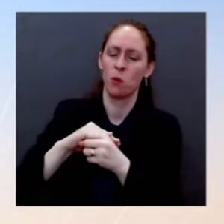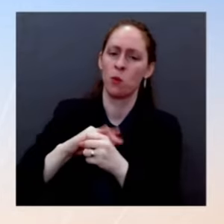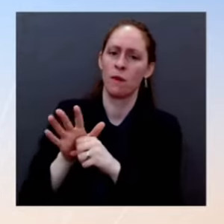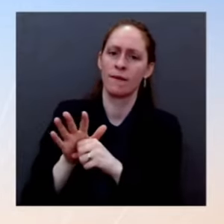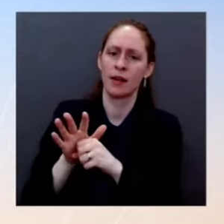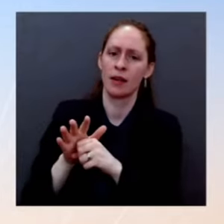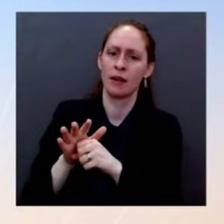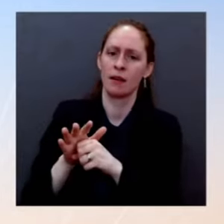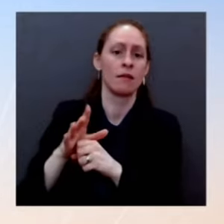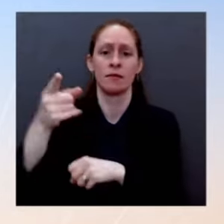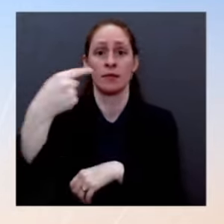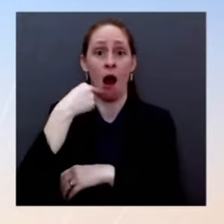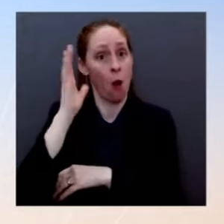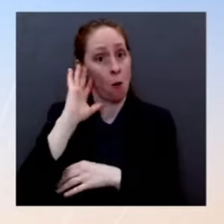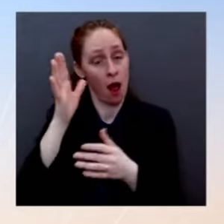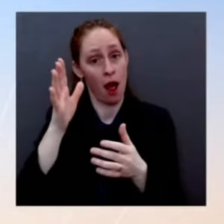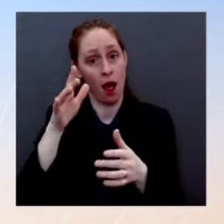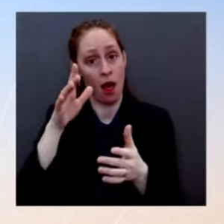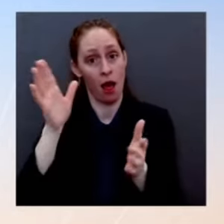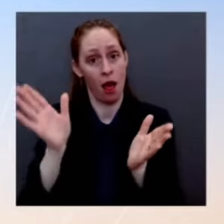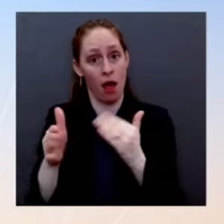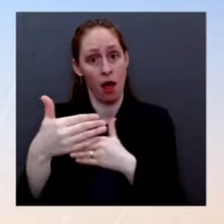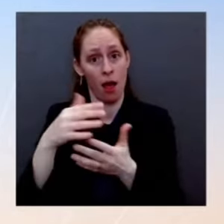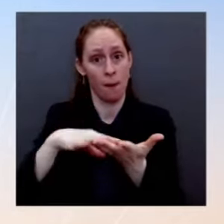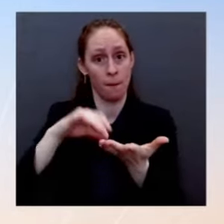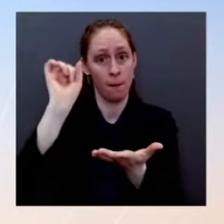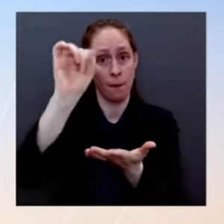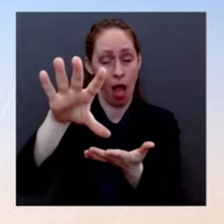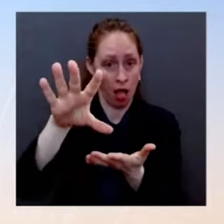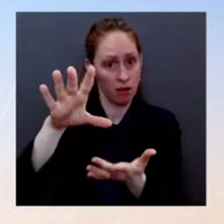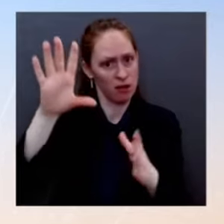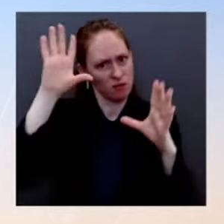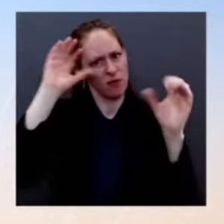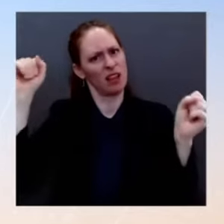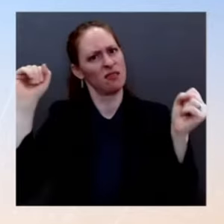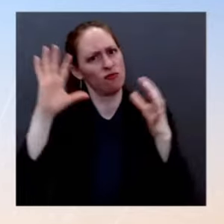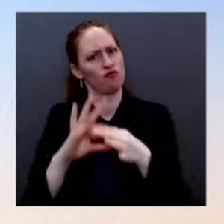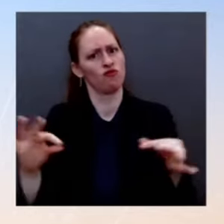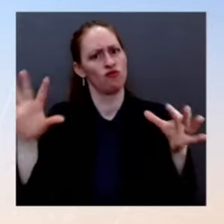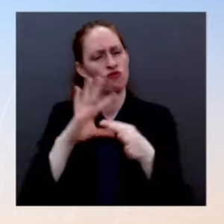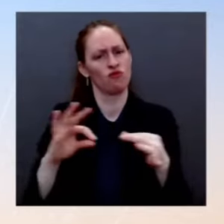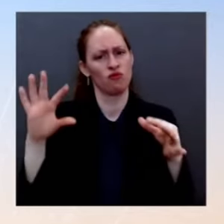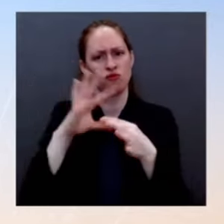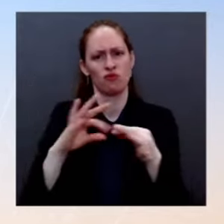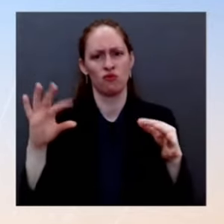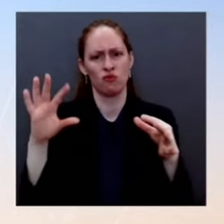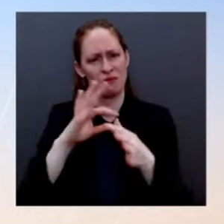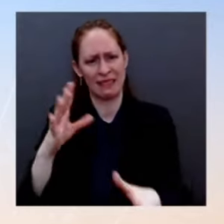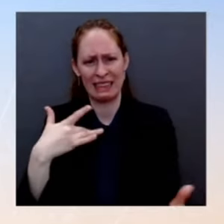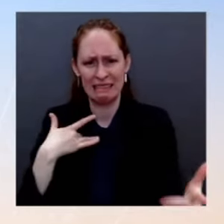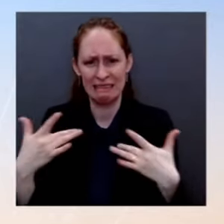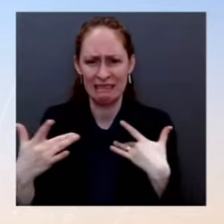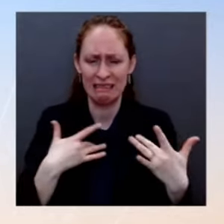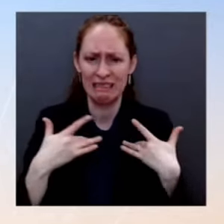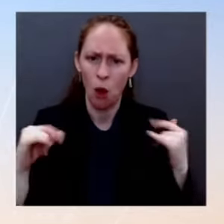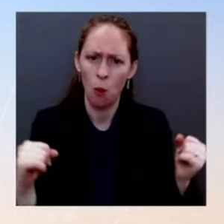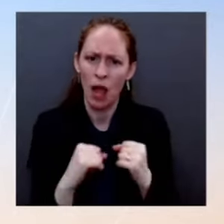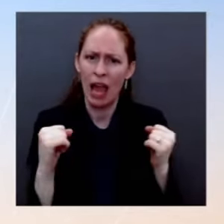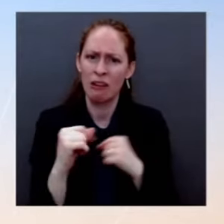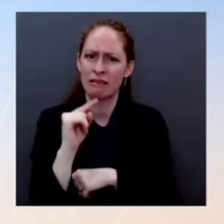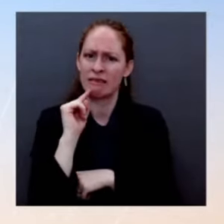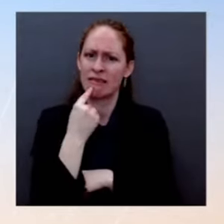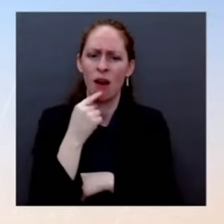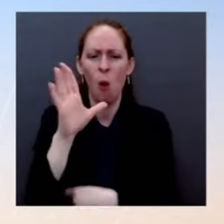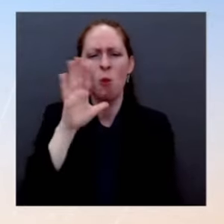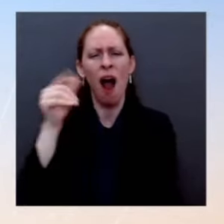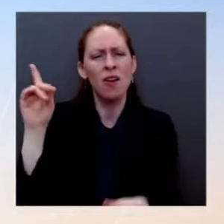illness and death. While he's saying that publicly, why weren't you guys doing more to prepare for the winter? Well, Peter, everyone